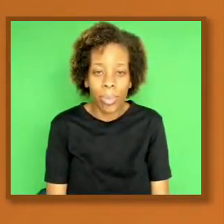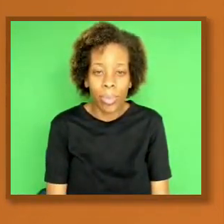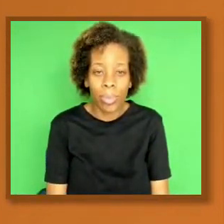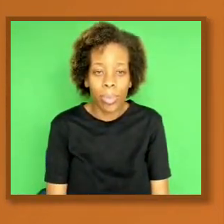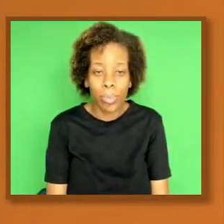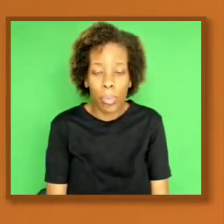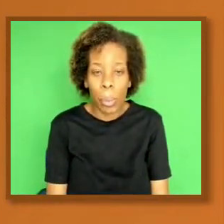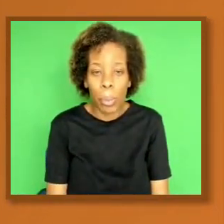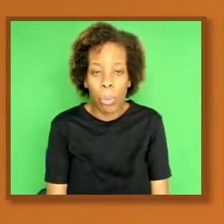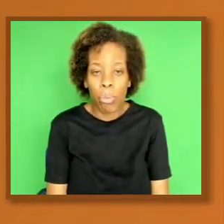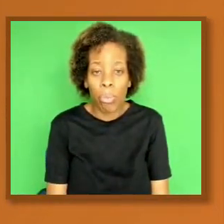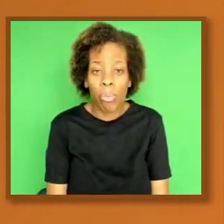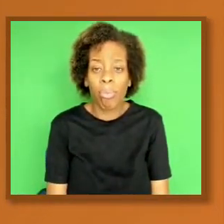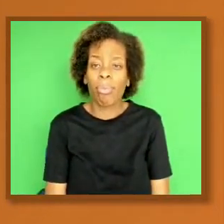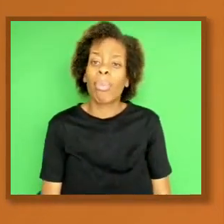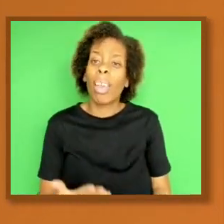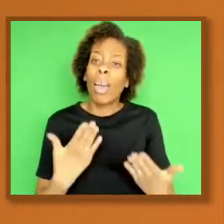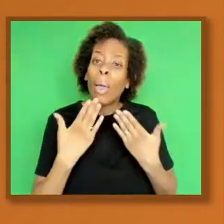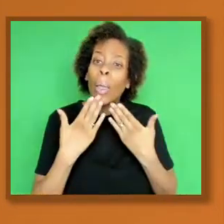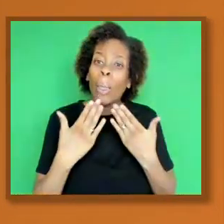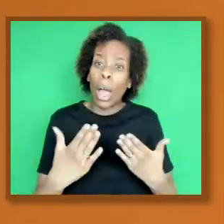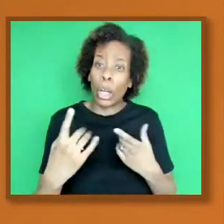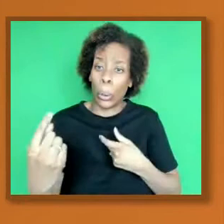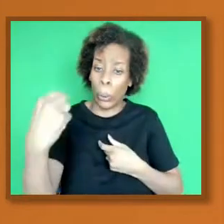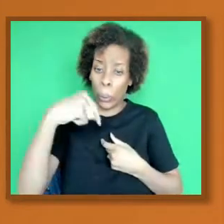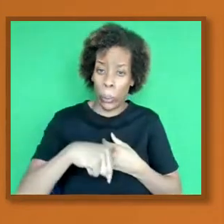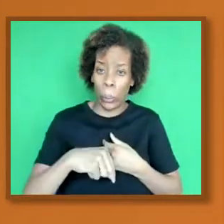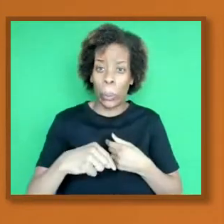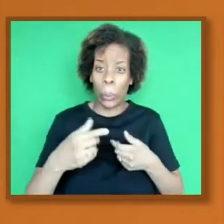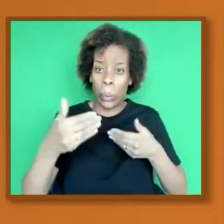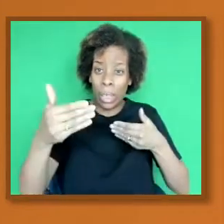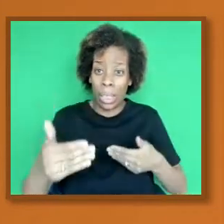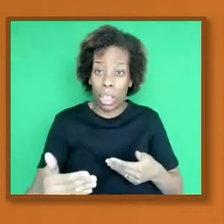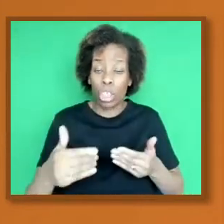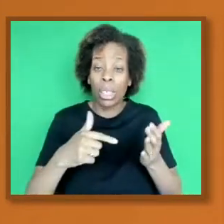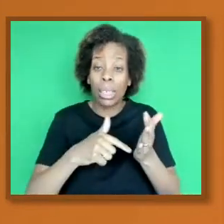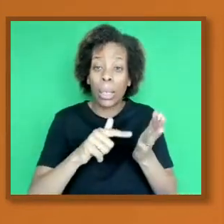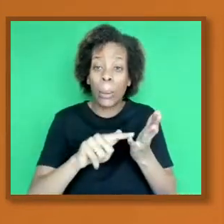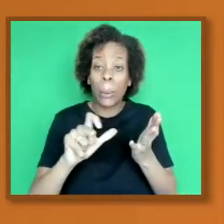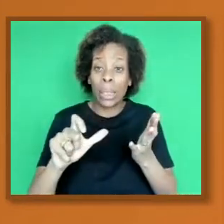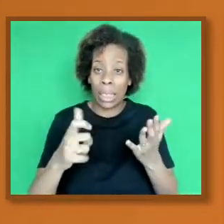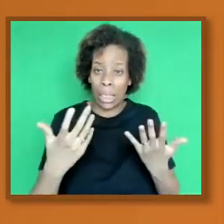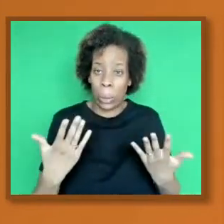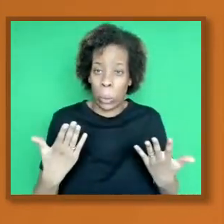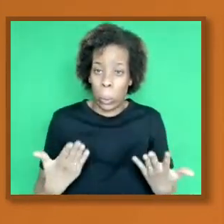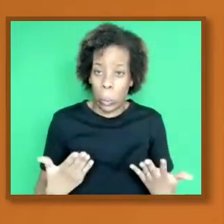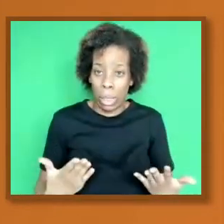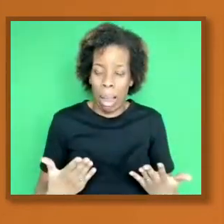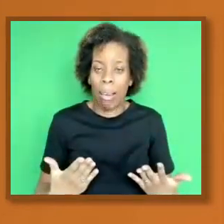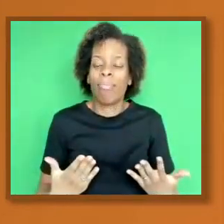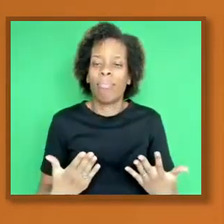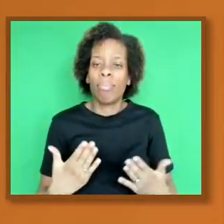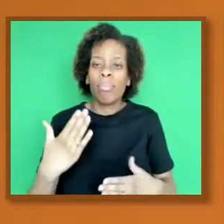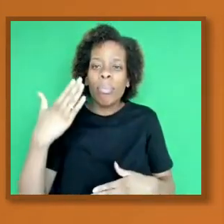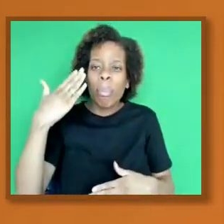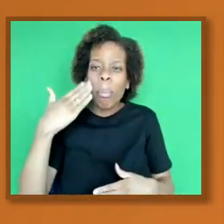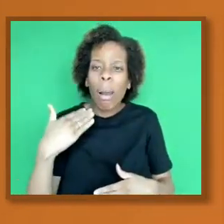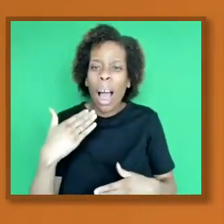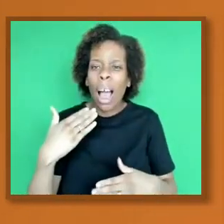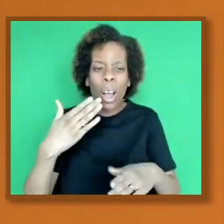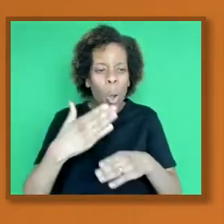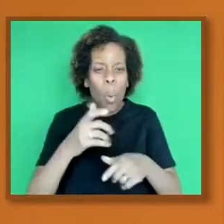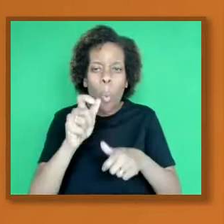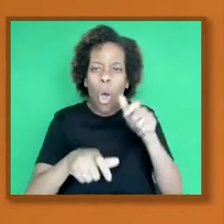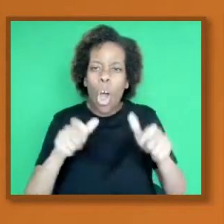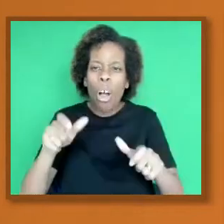session of the TUC conference for the black workers, etc. It's a real